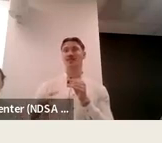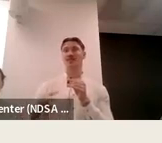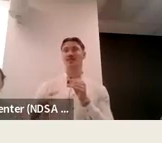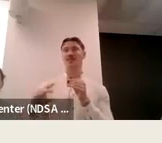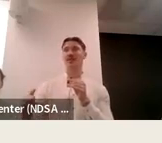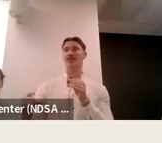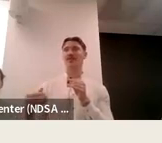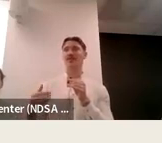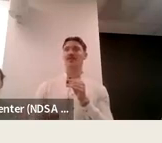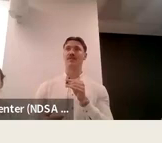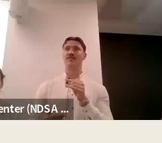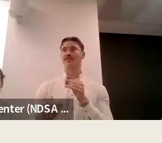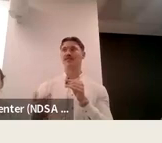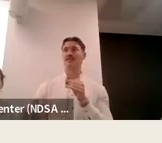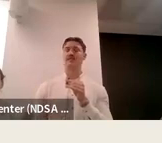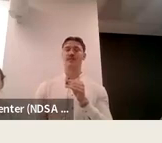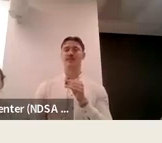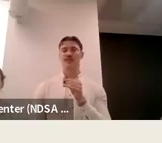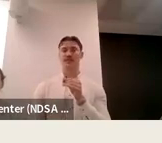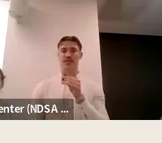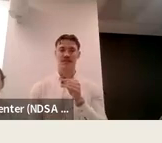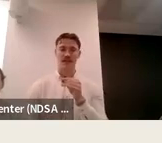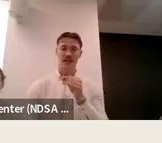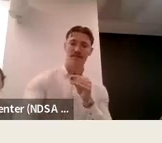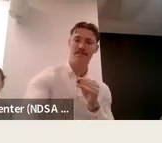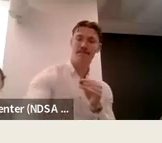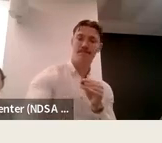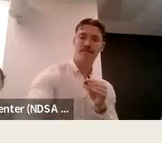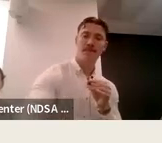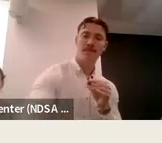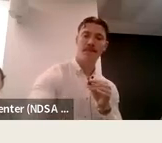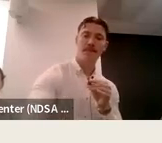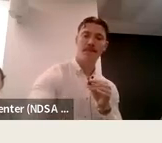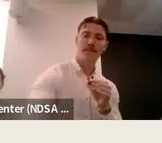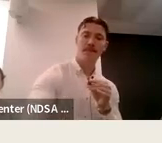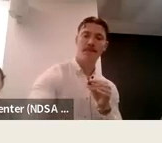then you're not going to miss that component of diversity for the policy you're trying to create